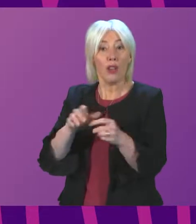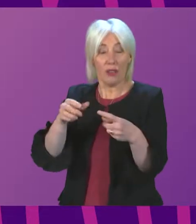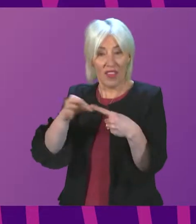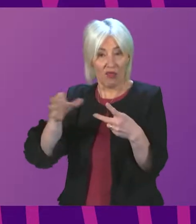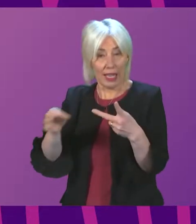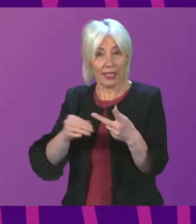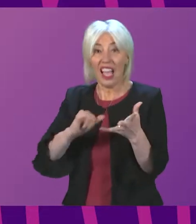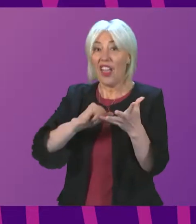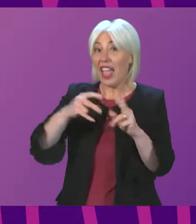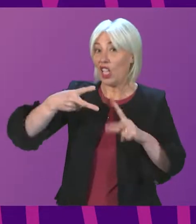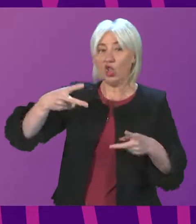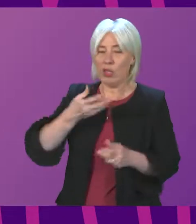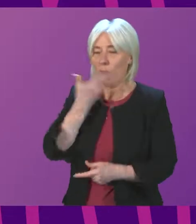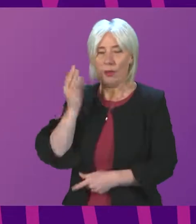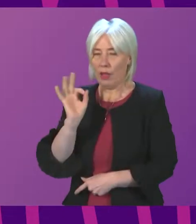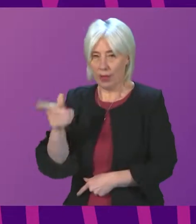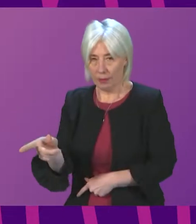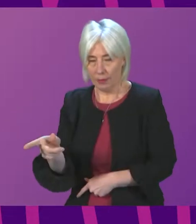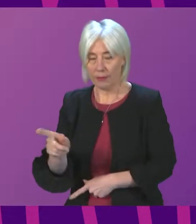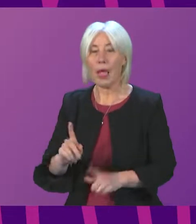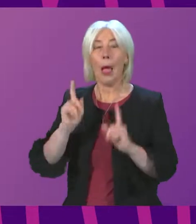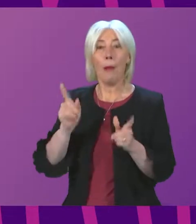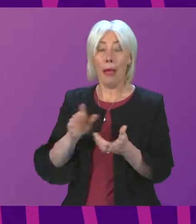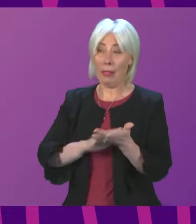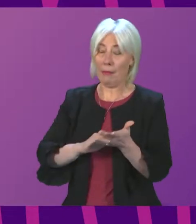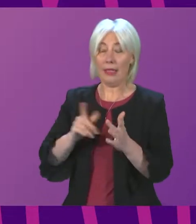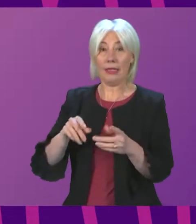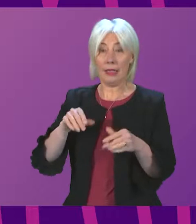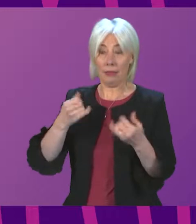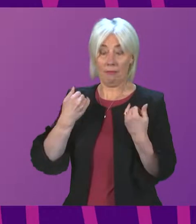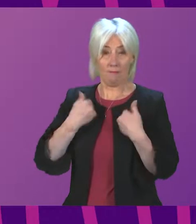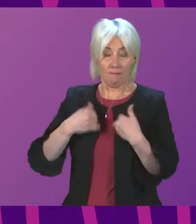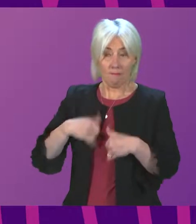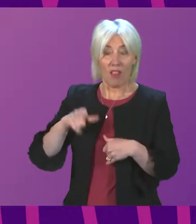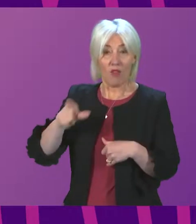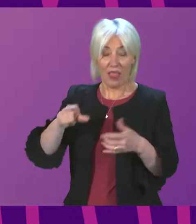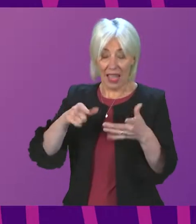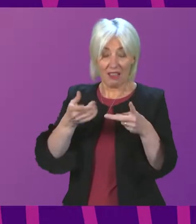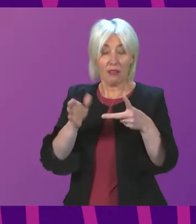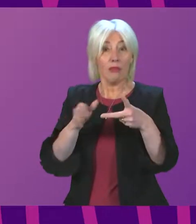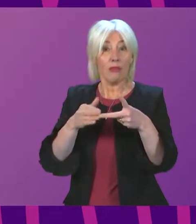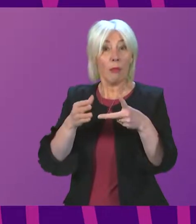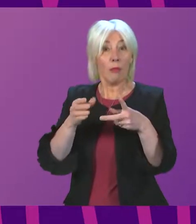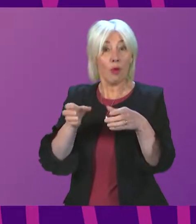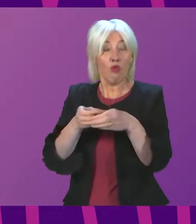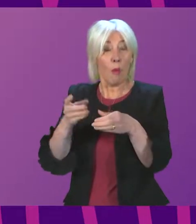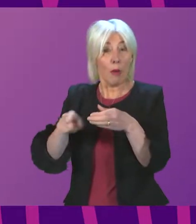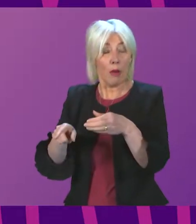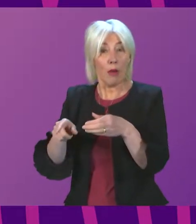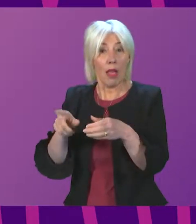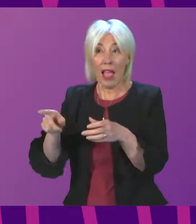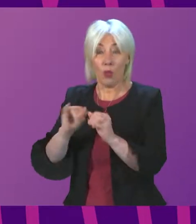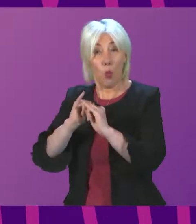Encouragingly, there remains no evidence at this stage that the disease caused by this subtype is any more severe than that caused by the main